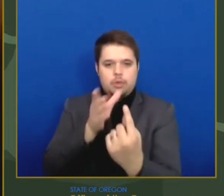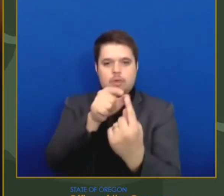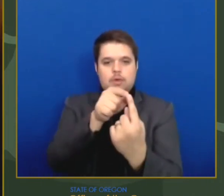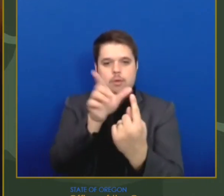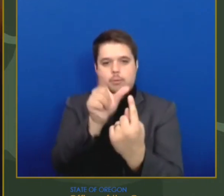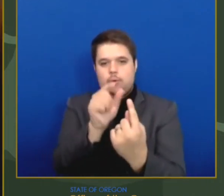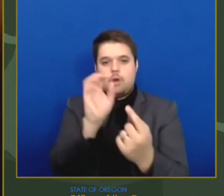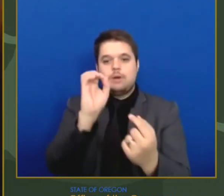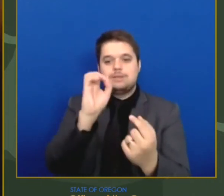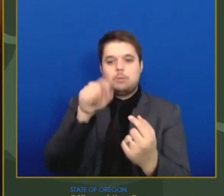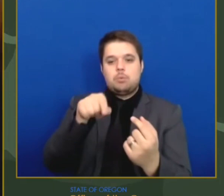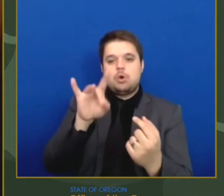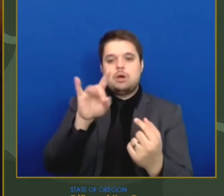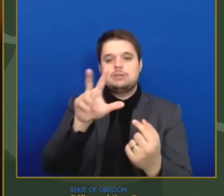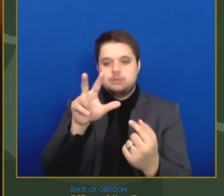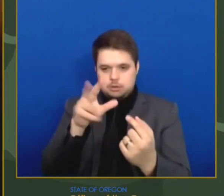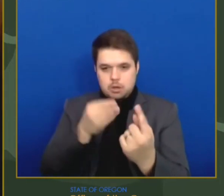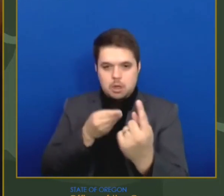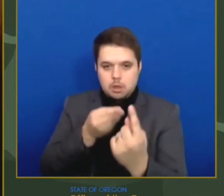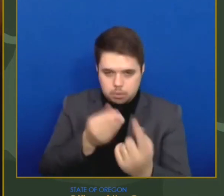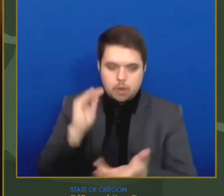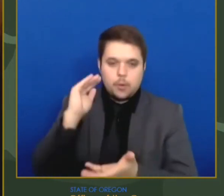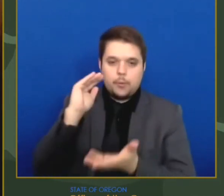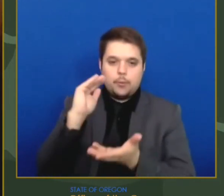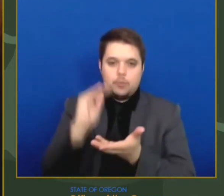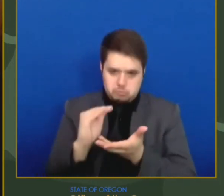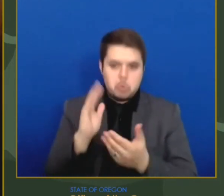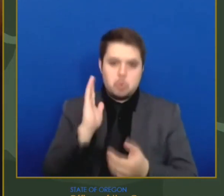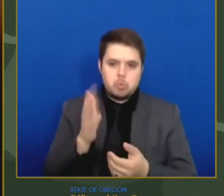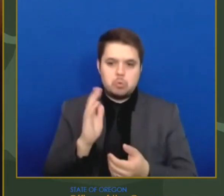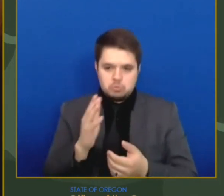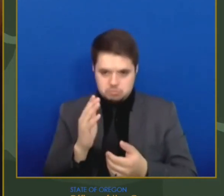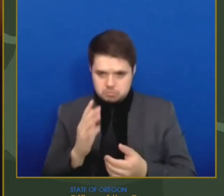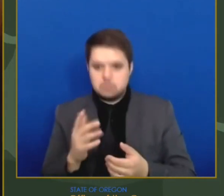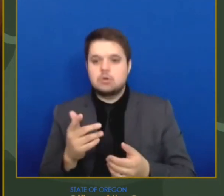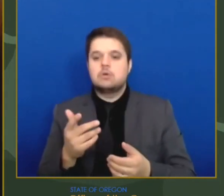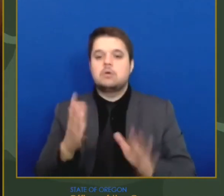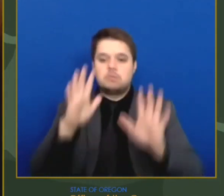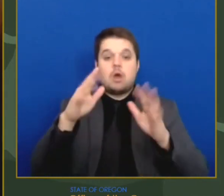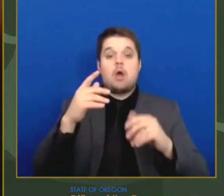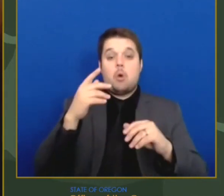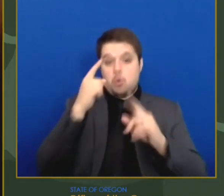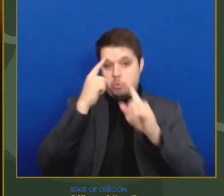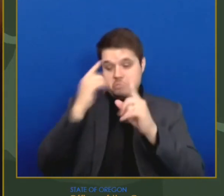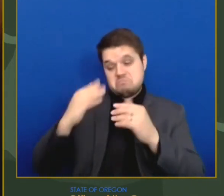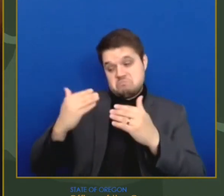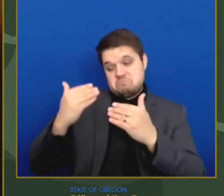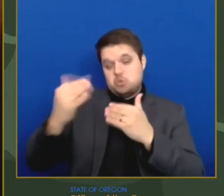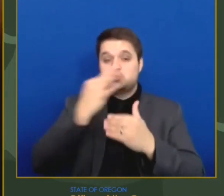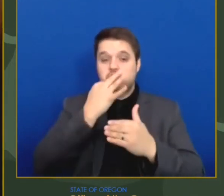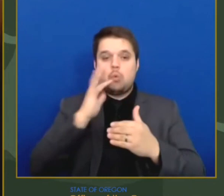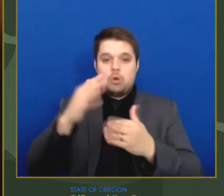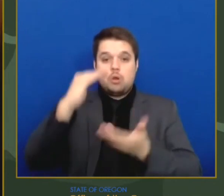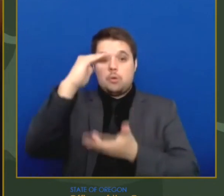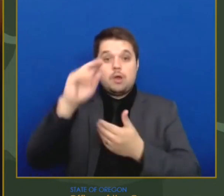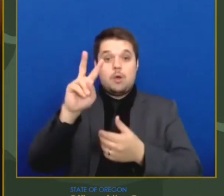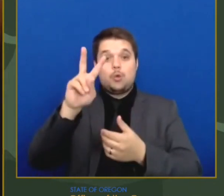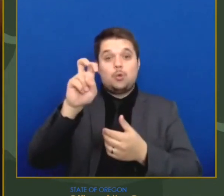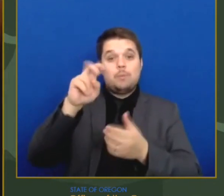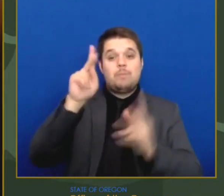average of just 170 cases a day and six new daily hospitalizations between March 17th and 30th.